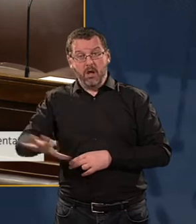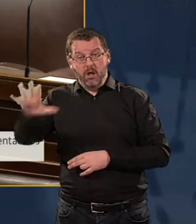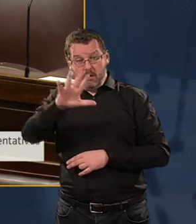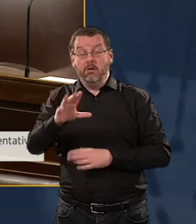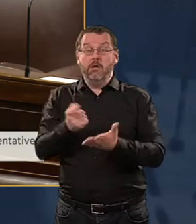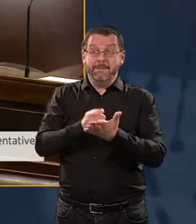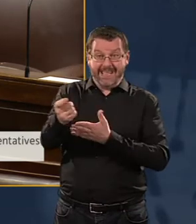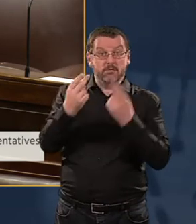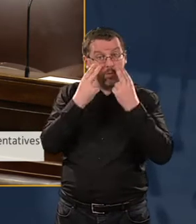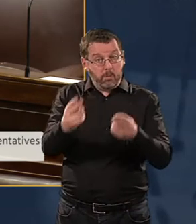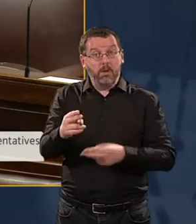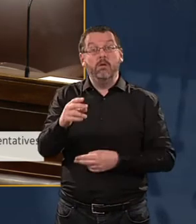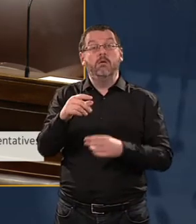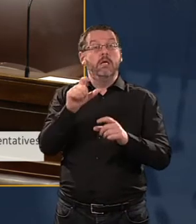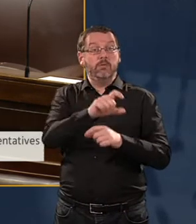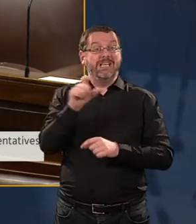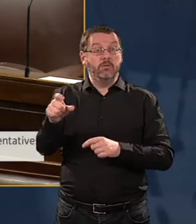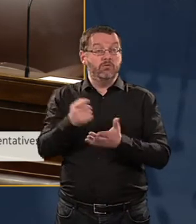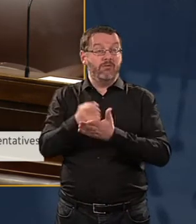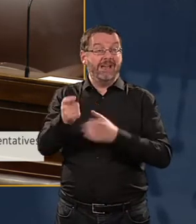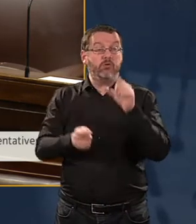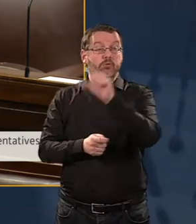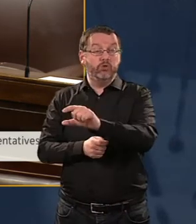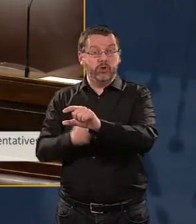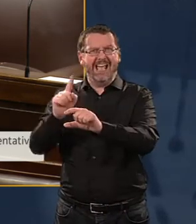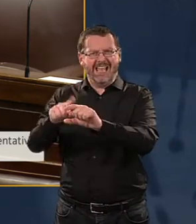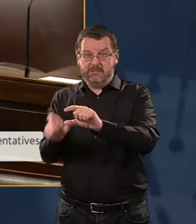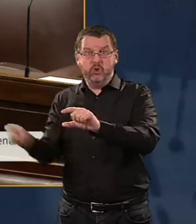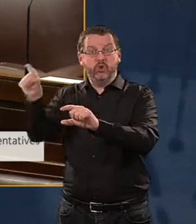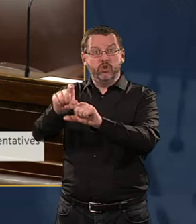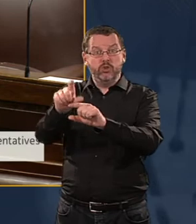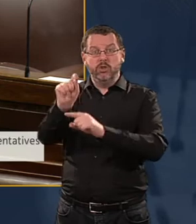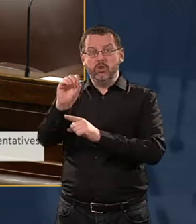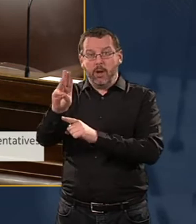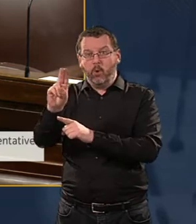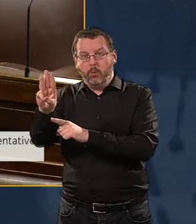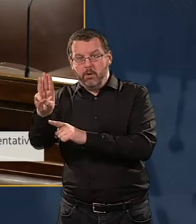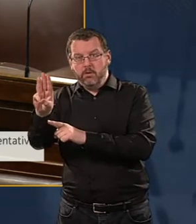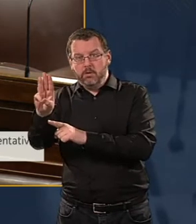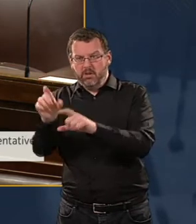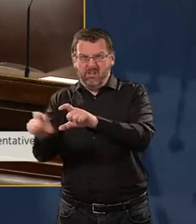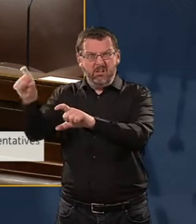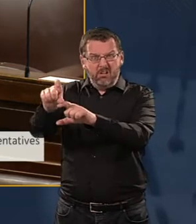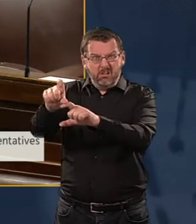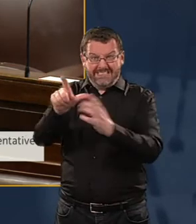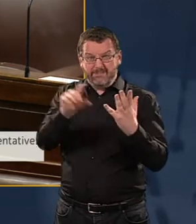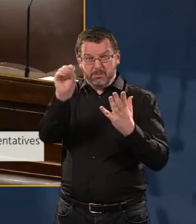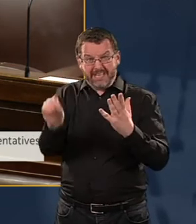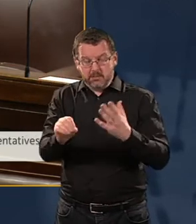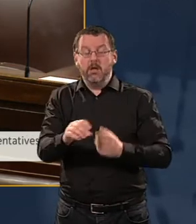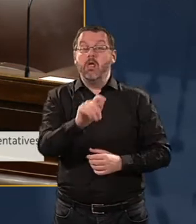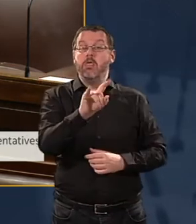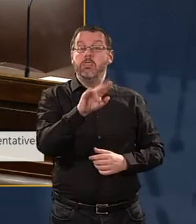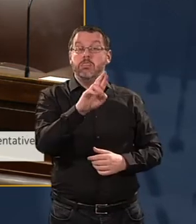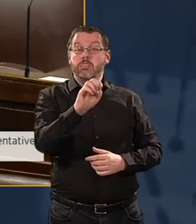their normal council rent contribution. 70%. Thresholds say about 50% of